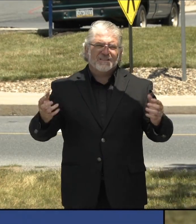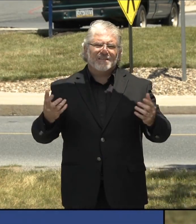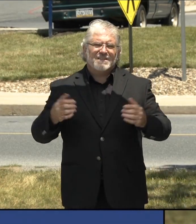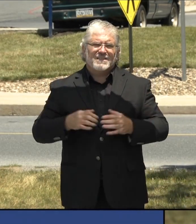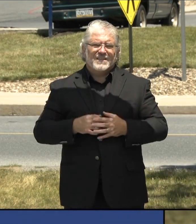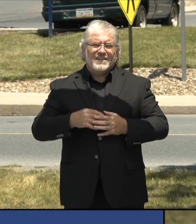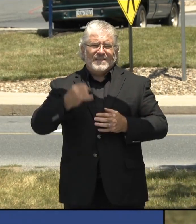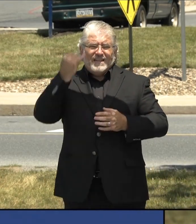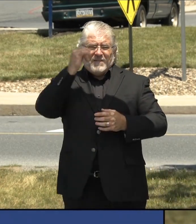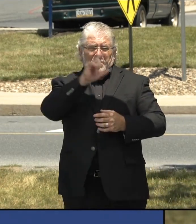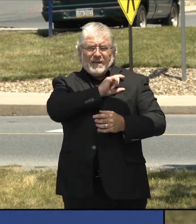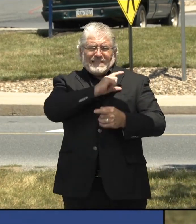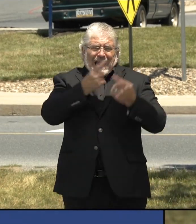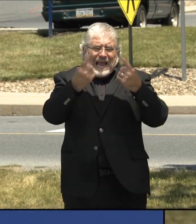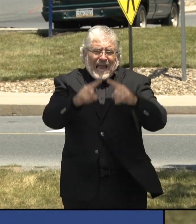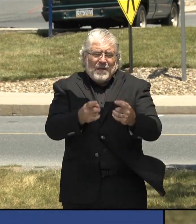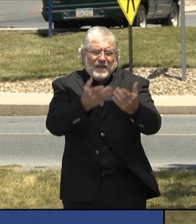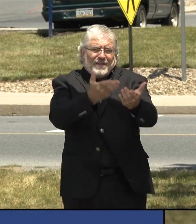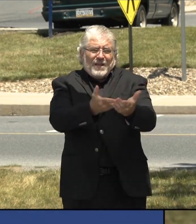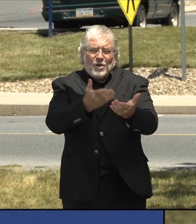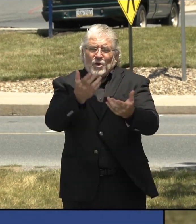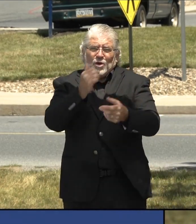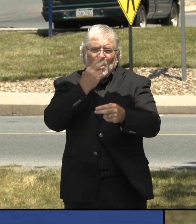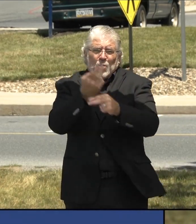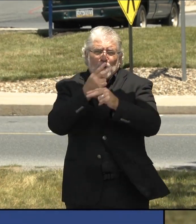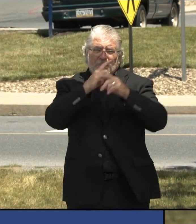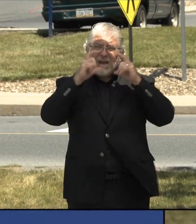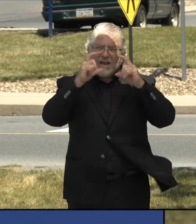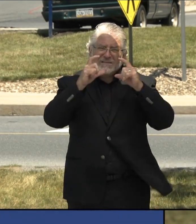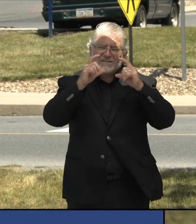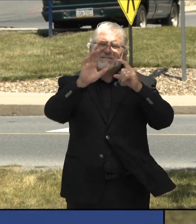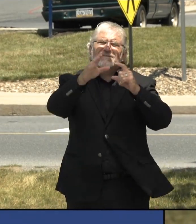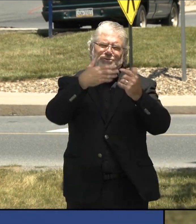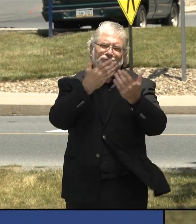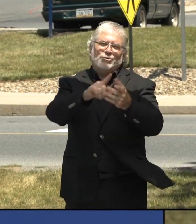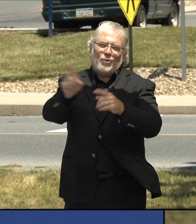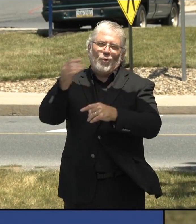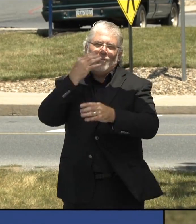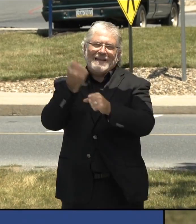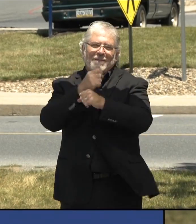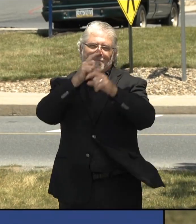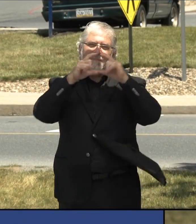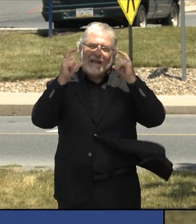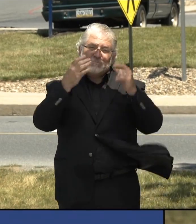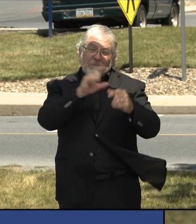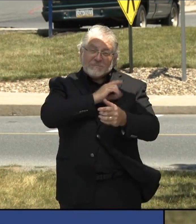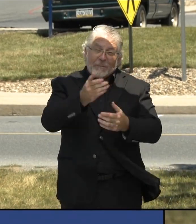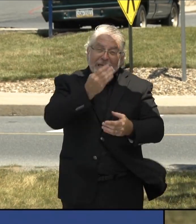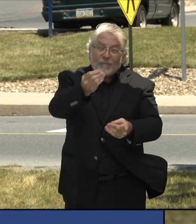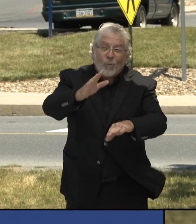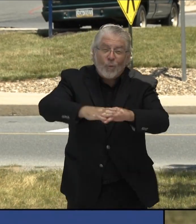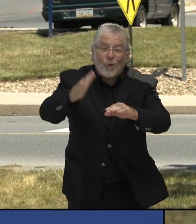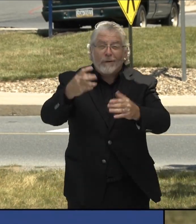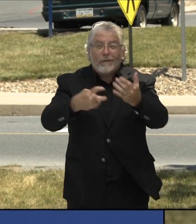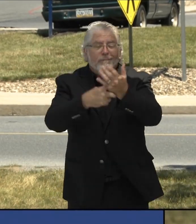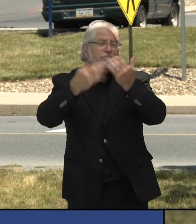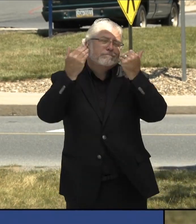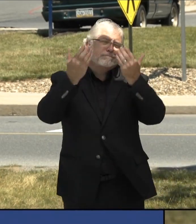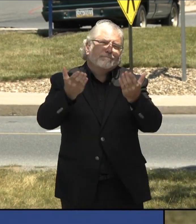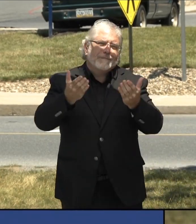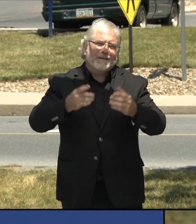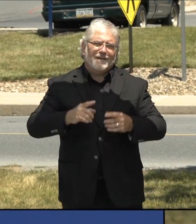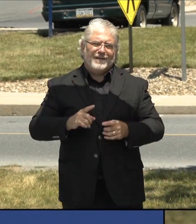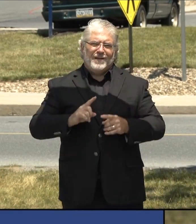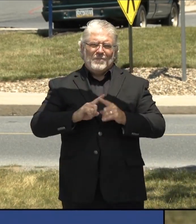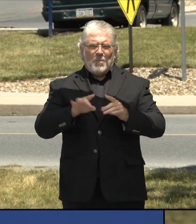police happened to be there, that they'd recommend you go home and wear a mask. They'd probably give you a warning. If they happen to have a mask, it'd be great if they